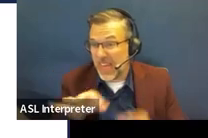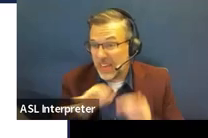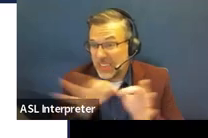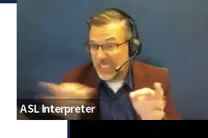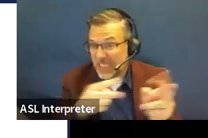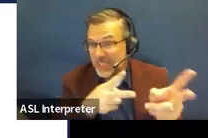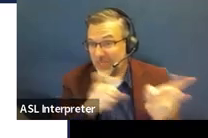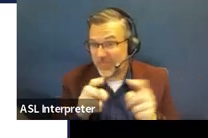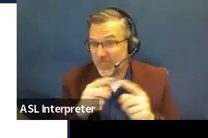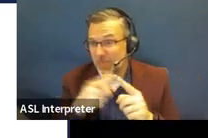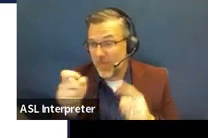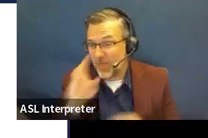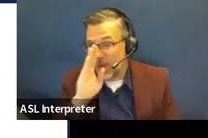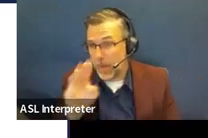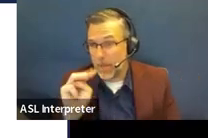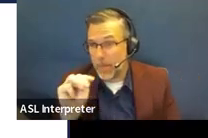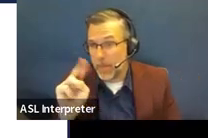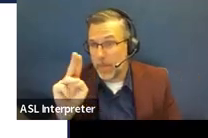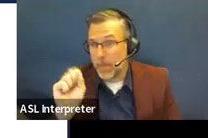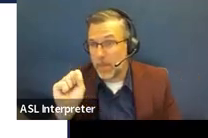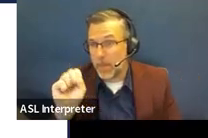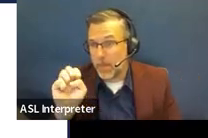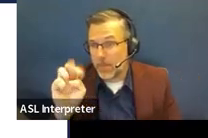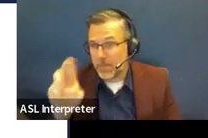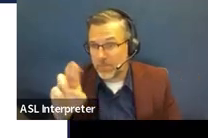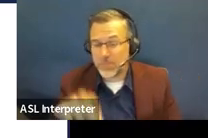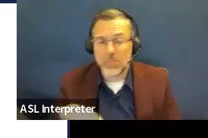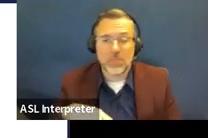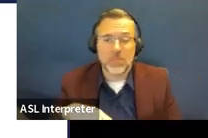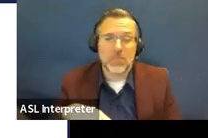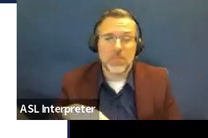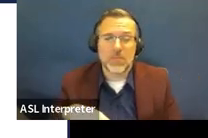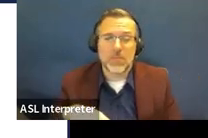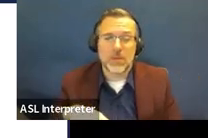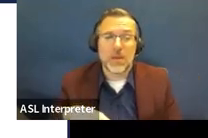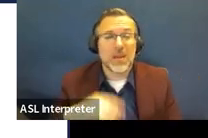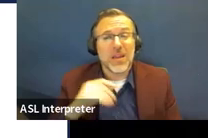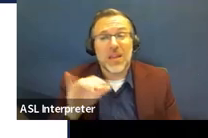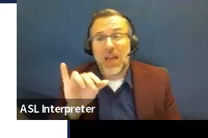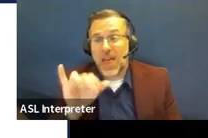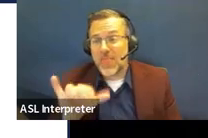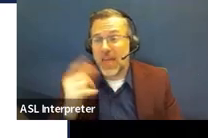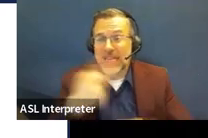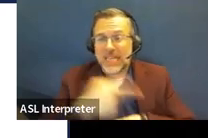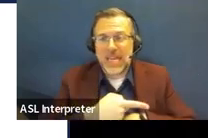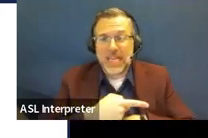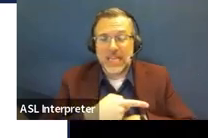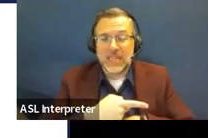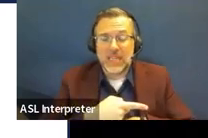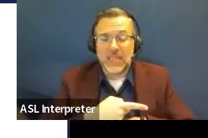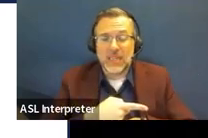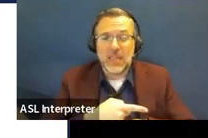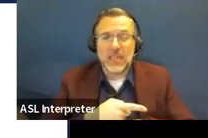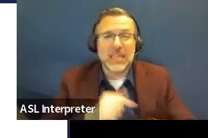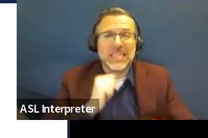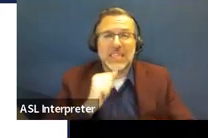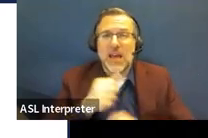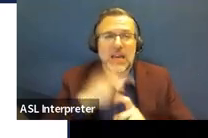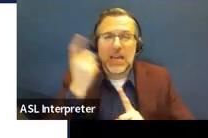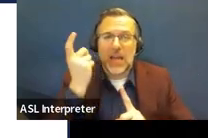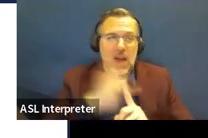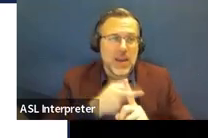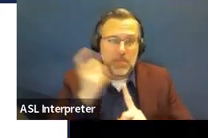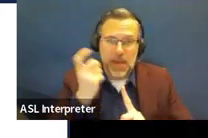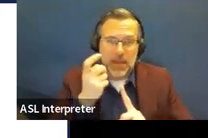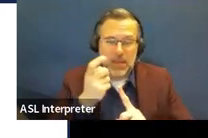says the date that it was sent home, and it's not automatically pre-filled. So you might want to check yours out and just make sure that that gets filled in for the